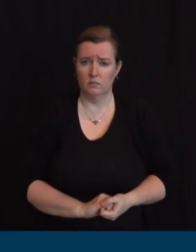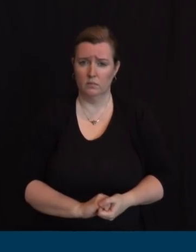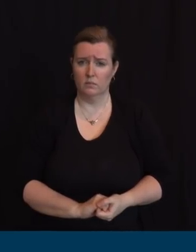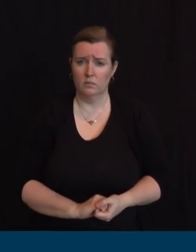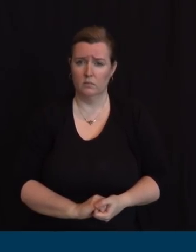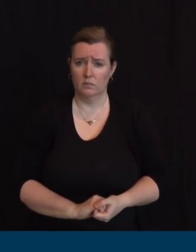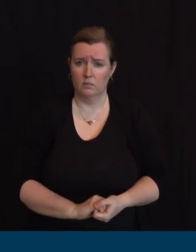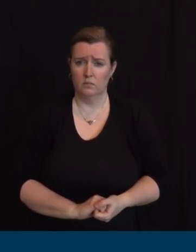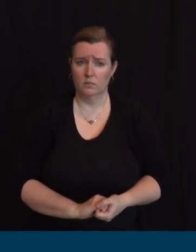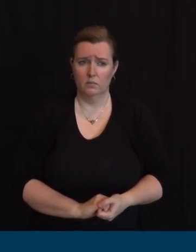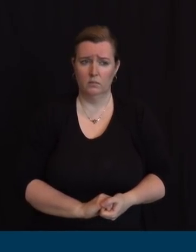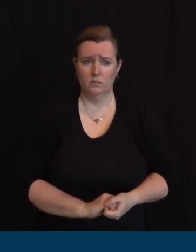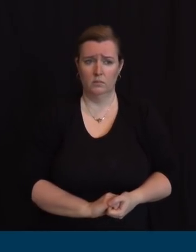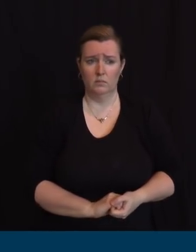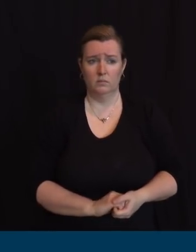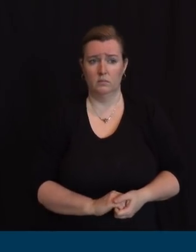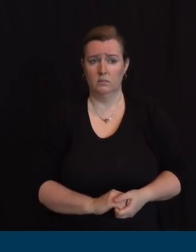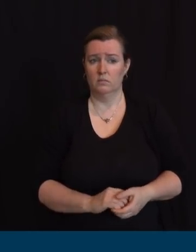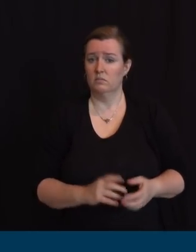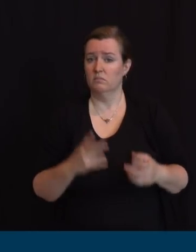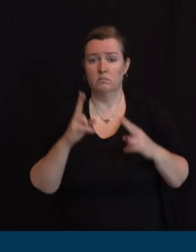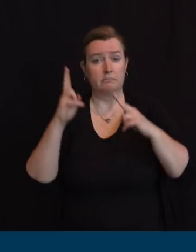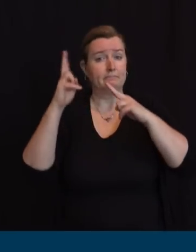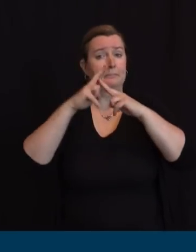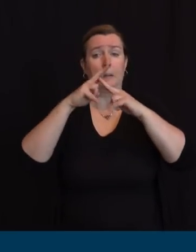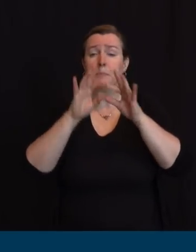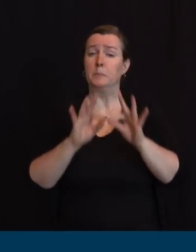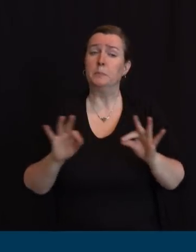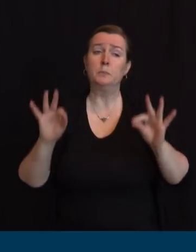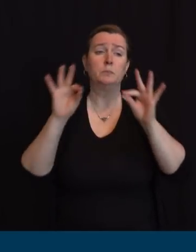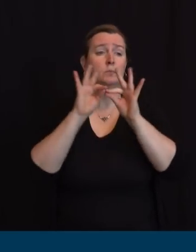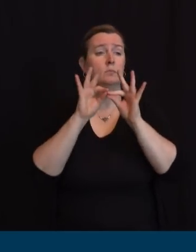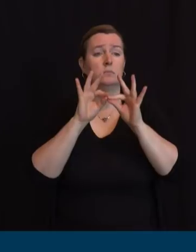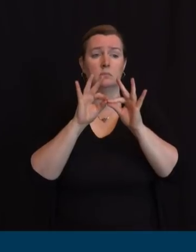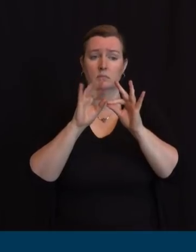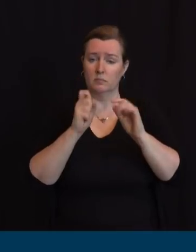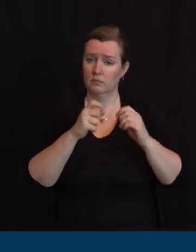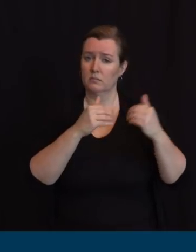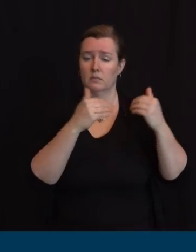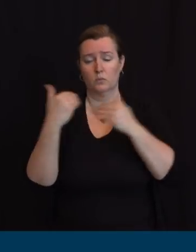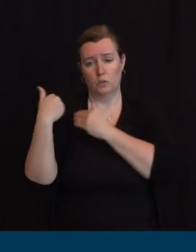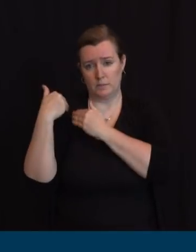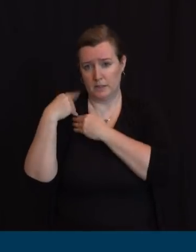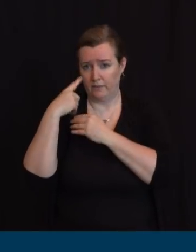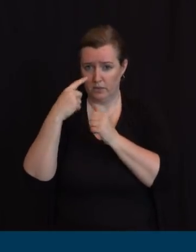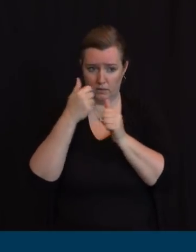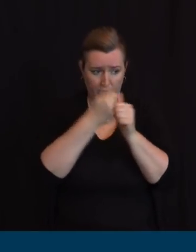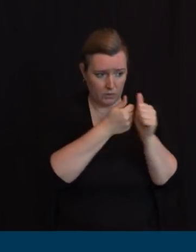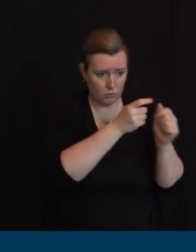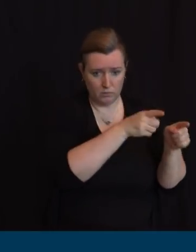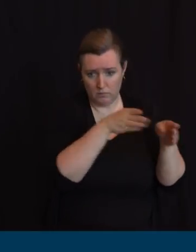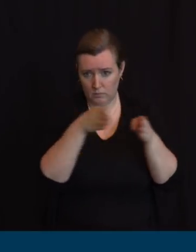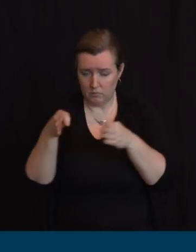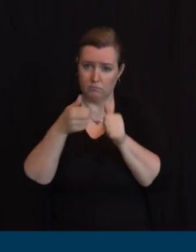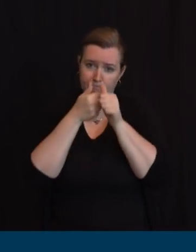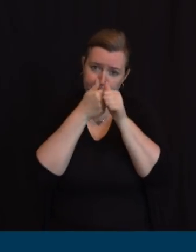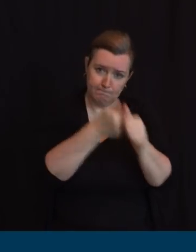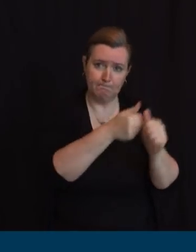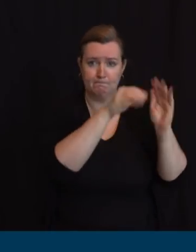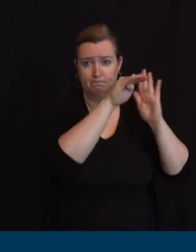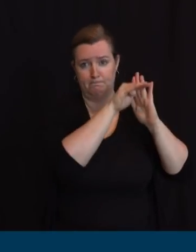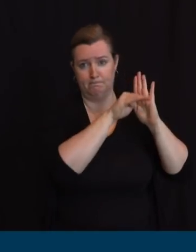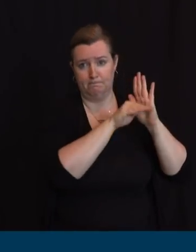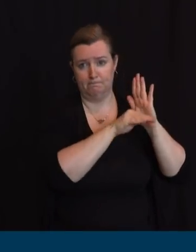in this formula Pat if you read about that it's called the Patel CCDS Steve that is that vaporized